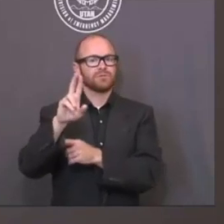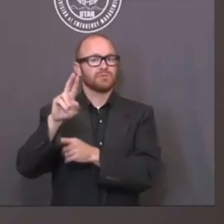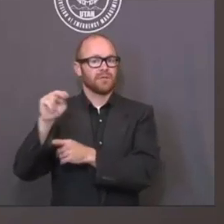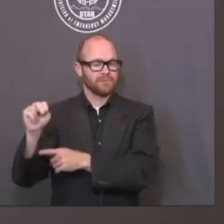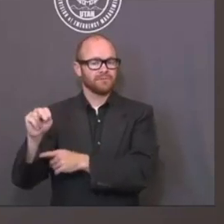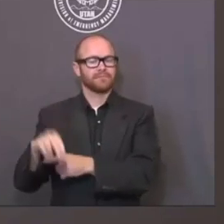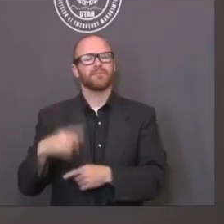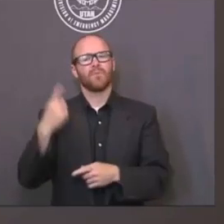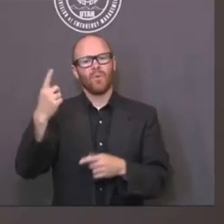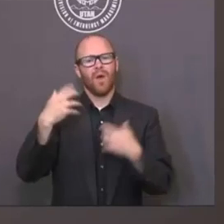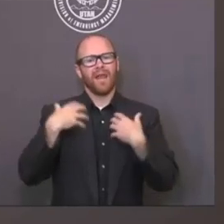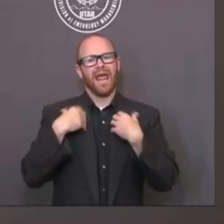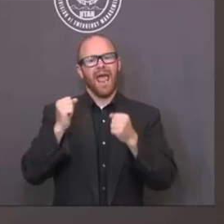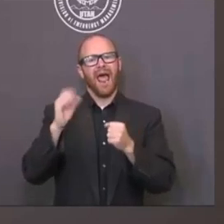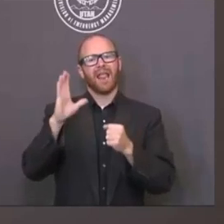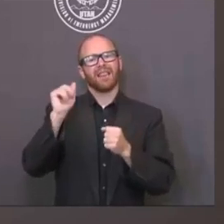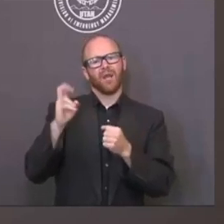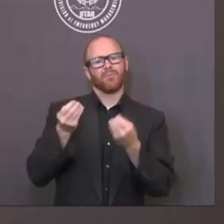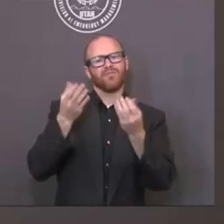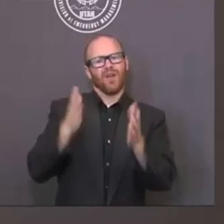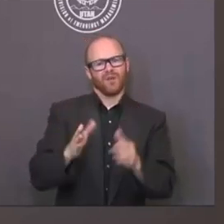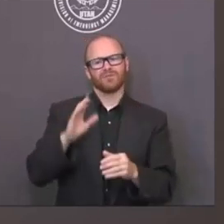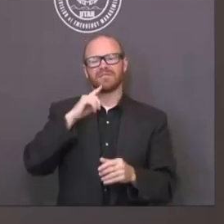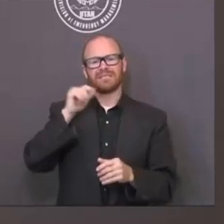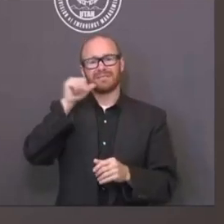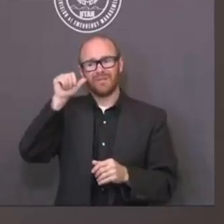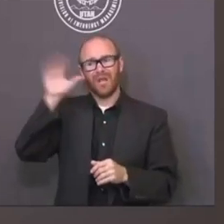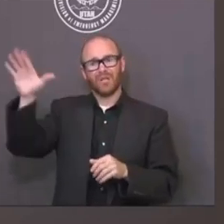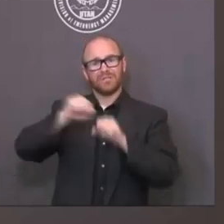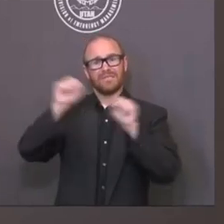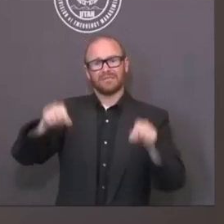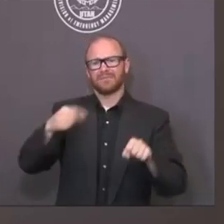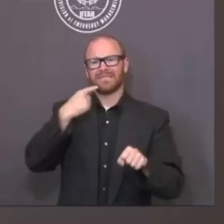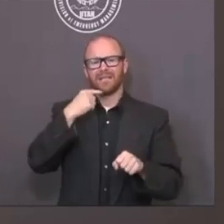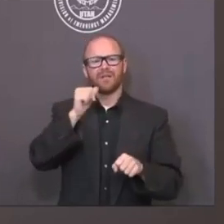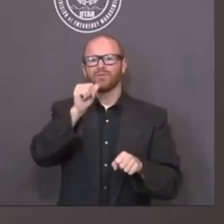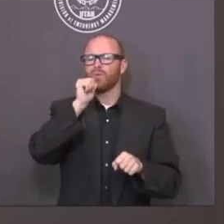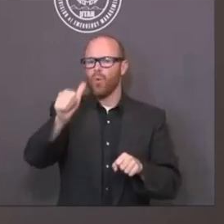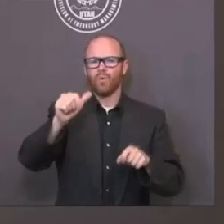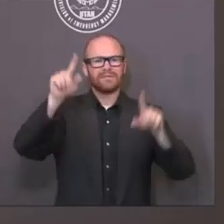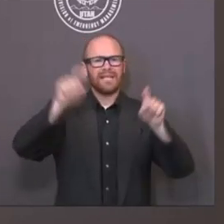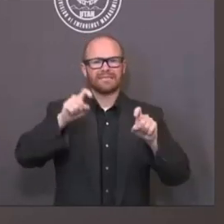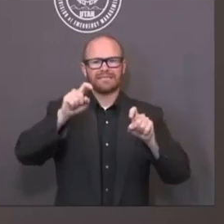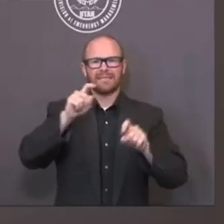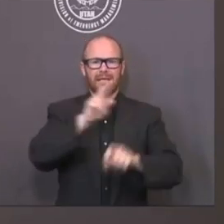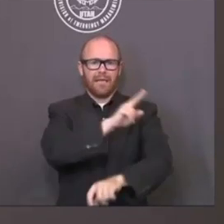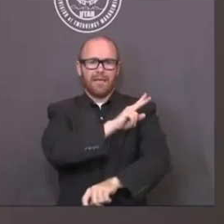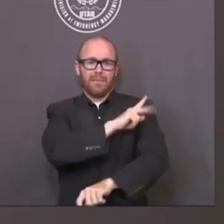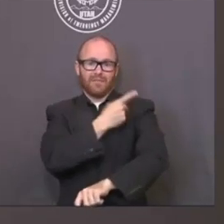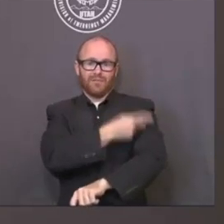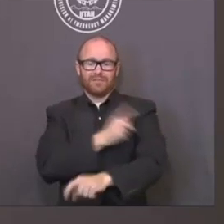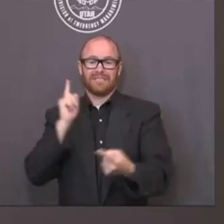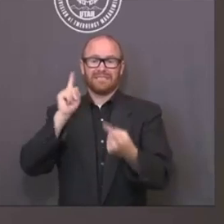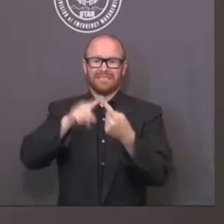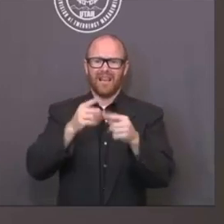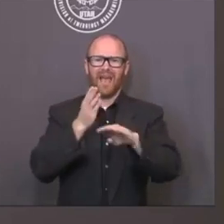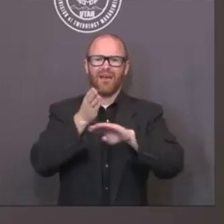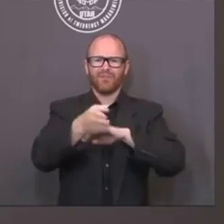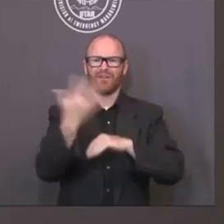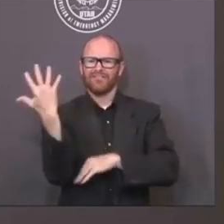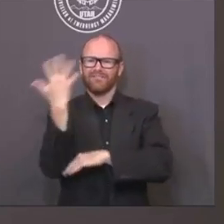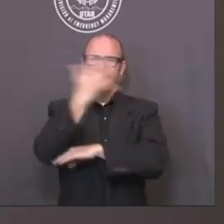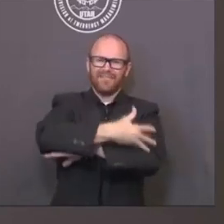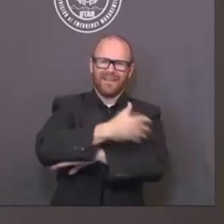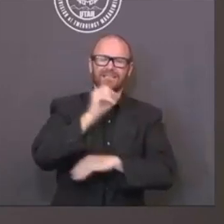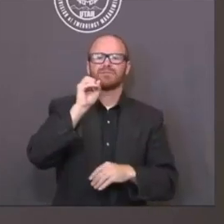by a healthcare provider that yesterday their system instructed them not to test patients until five days after symptom onset in order